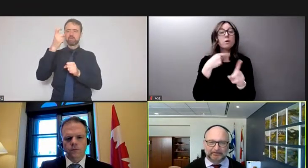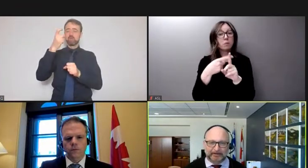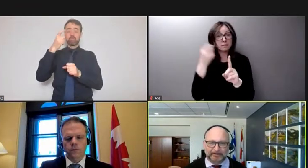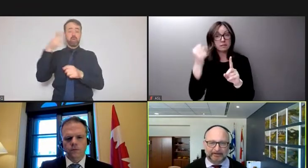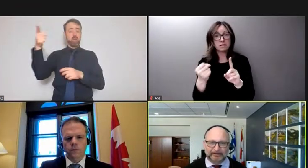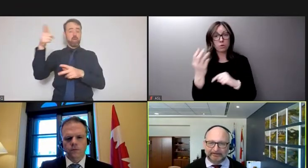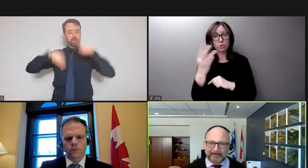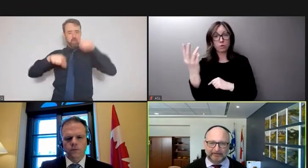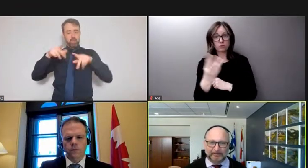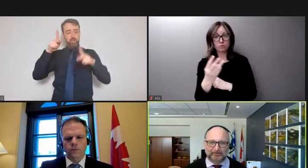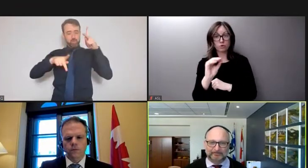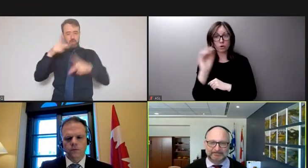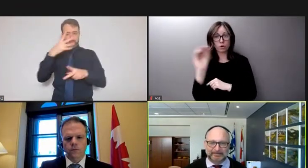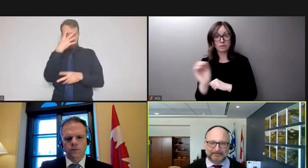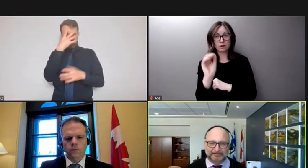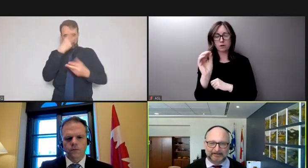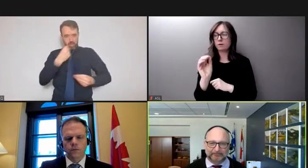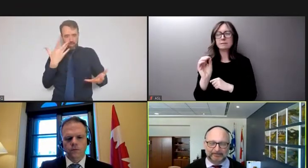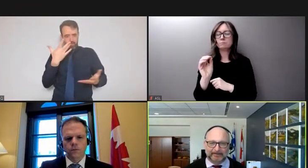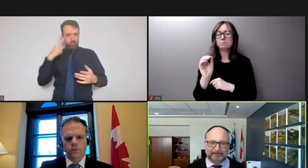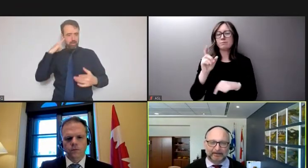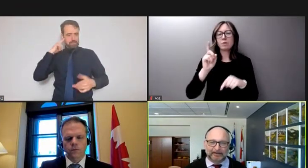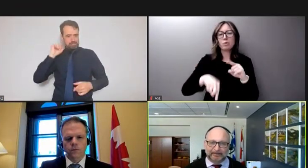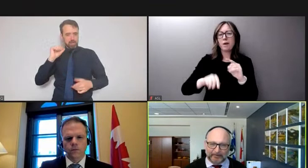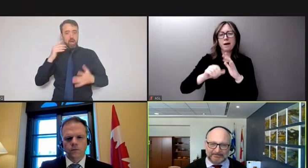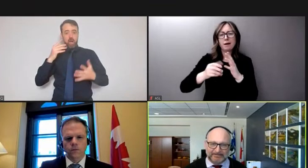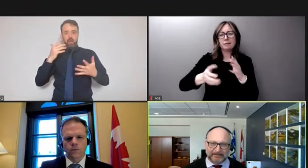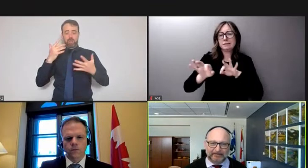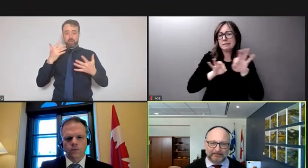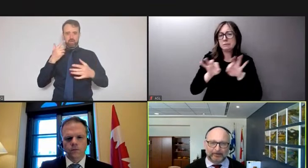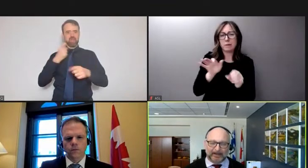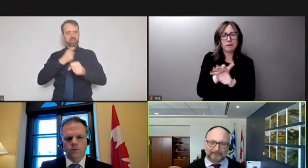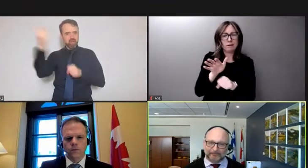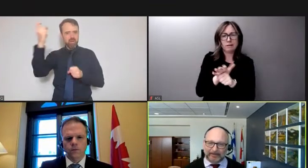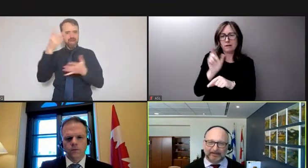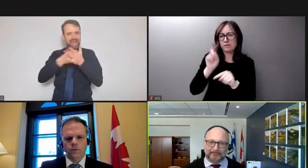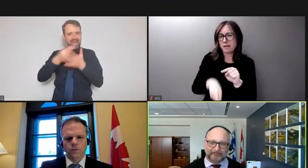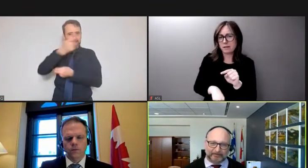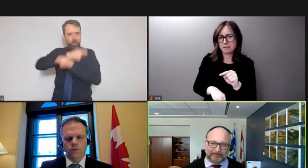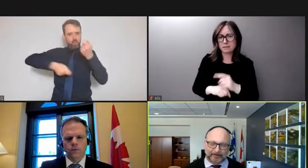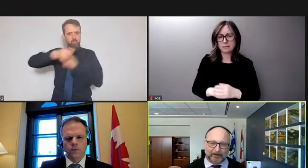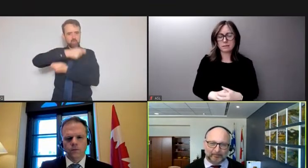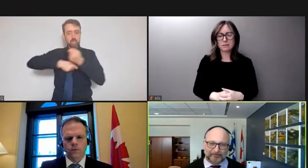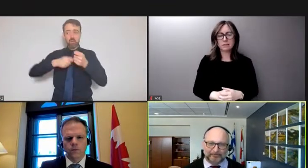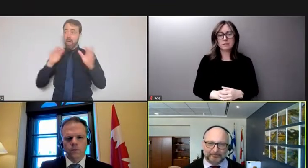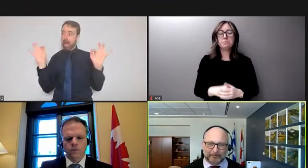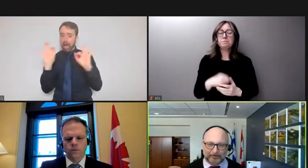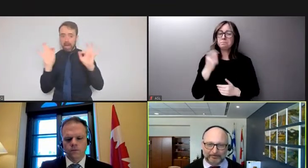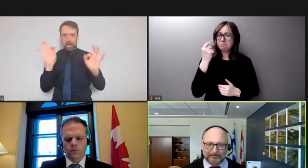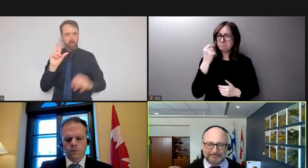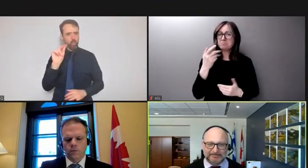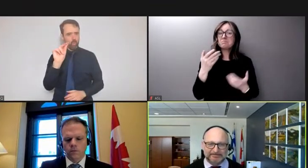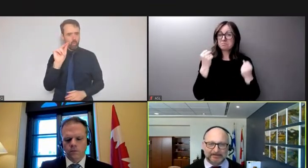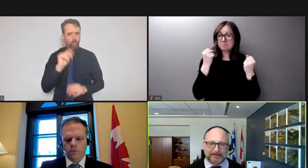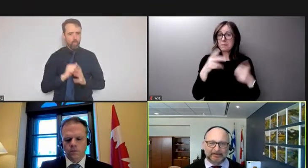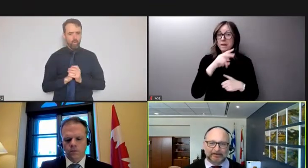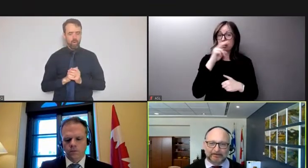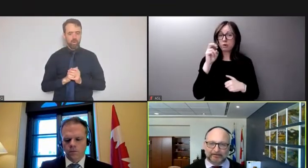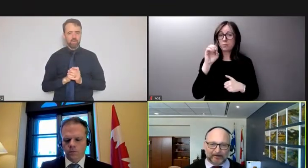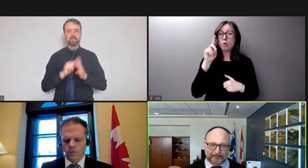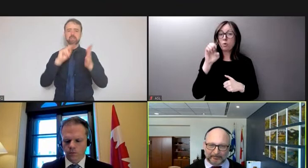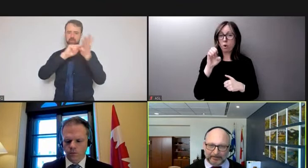It can't be overstated. It really can't. That being said, we have a number of criminal code offences,